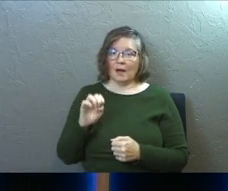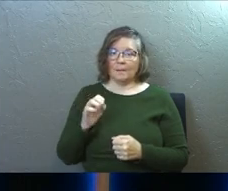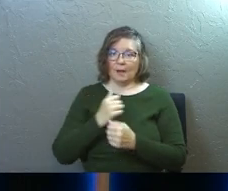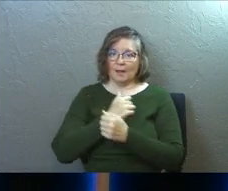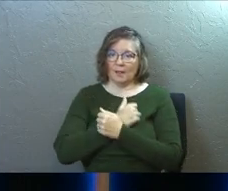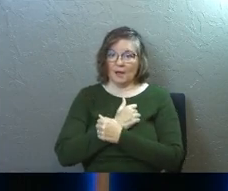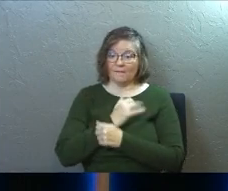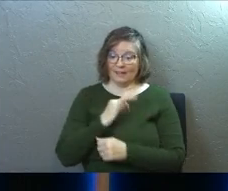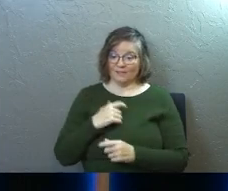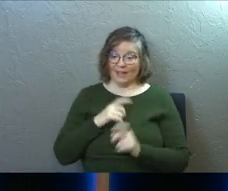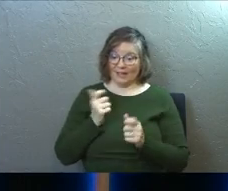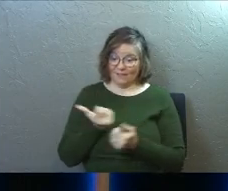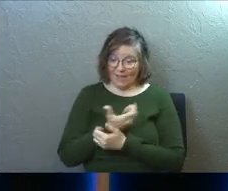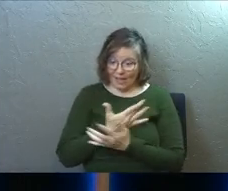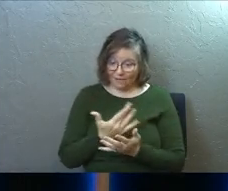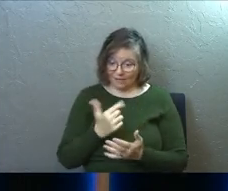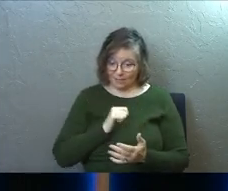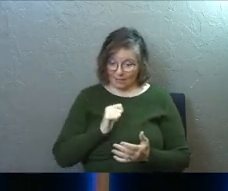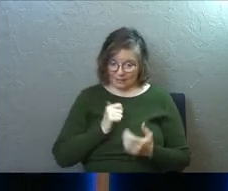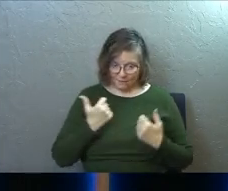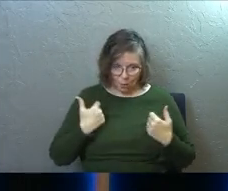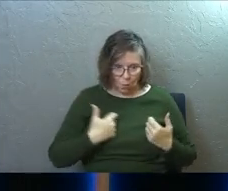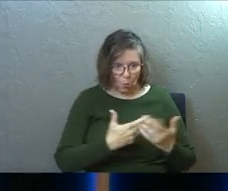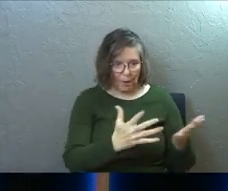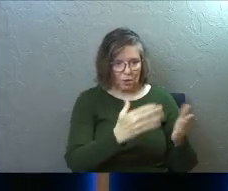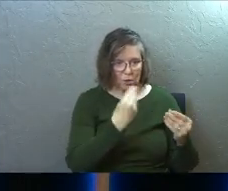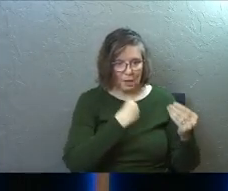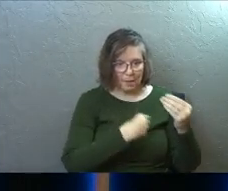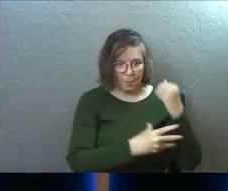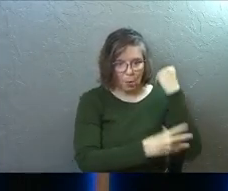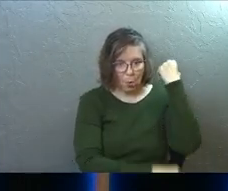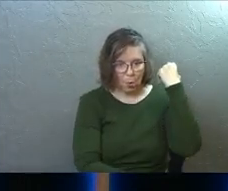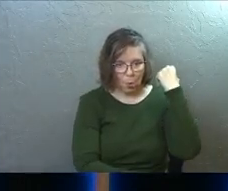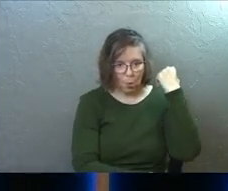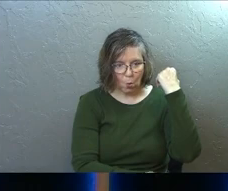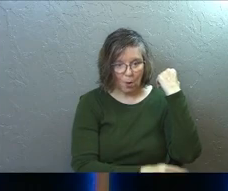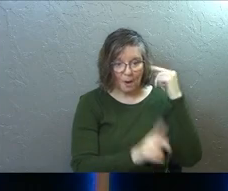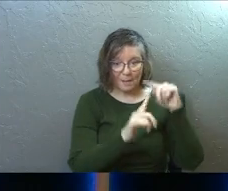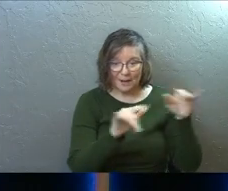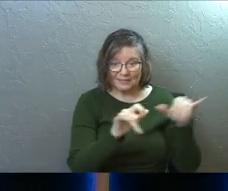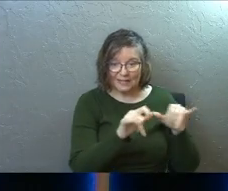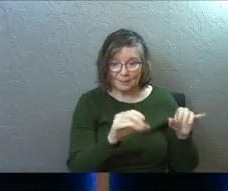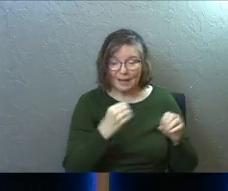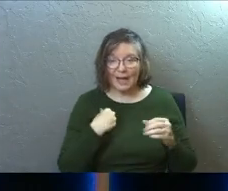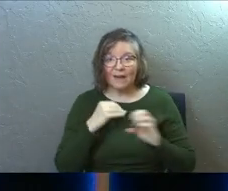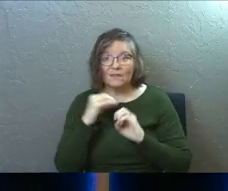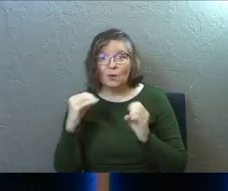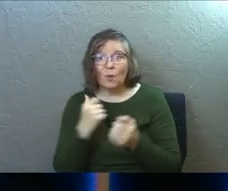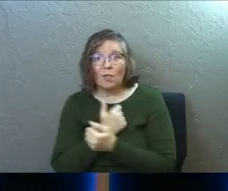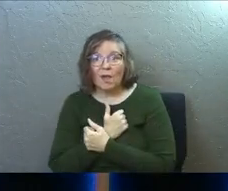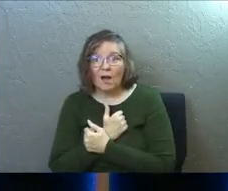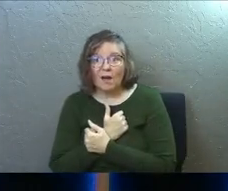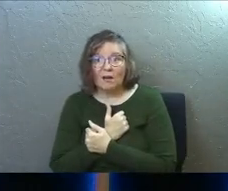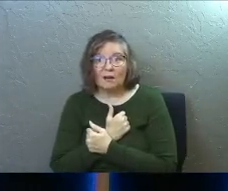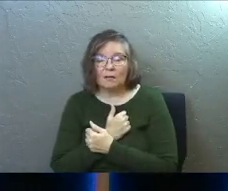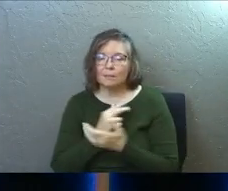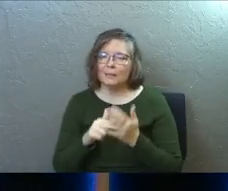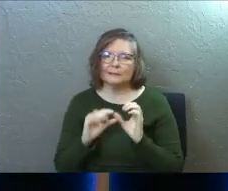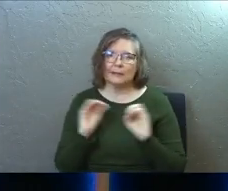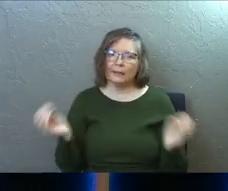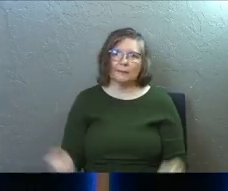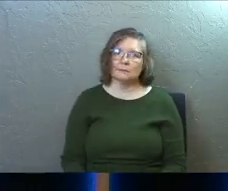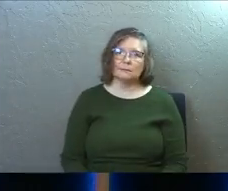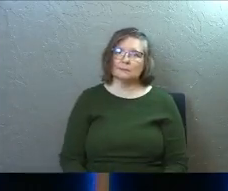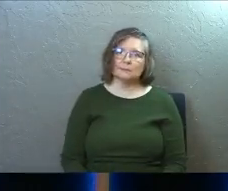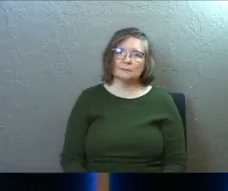says that if I give everything that I have away to the poor in my life, but don't have love, I have nothing. It says if I understand